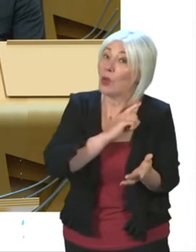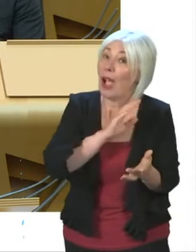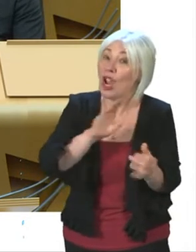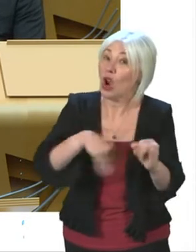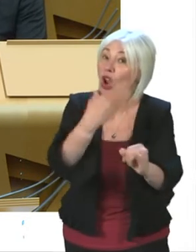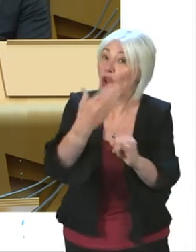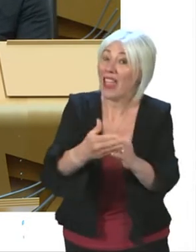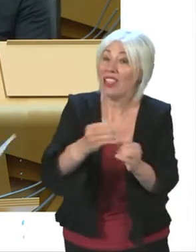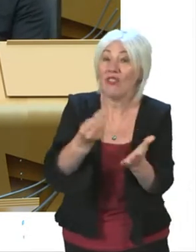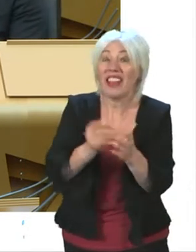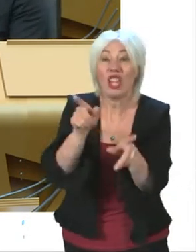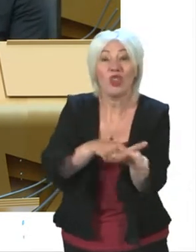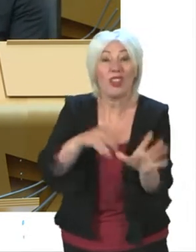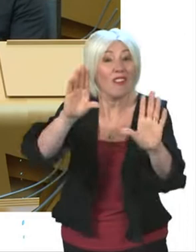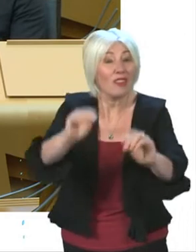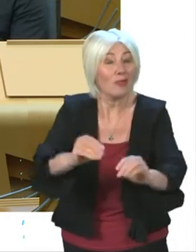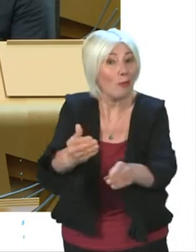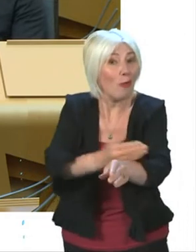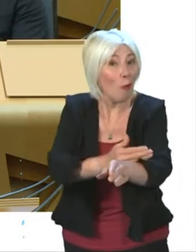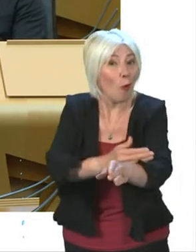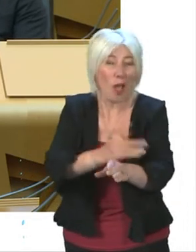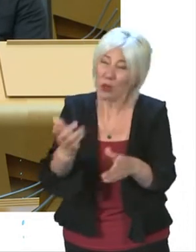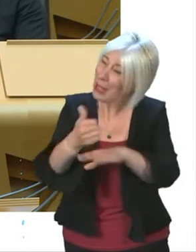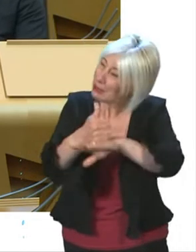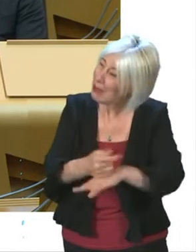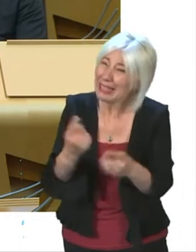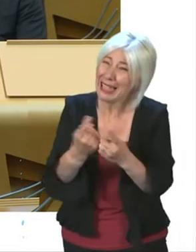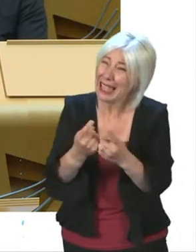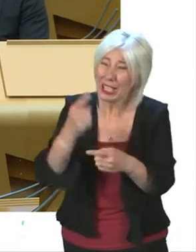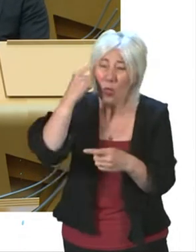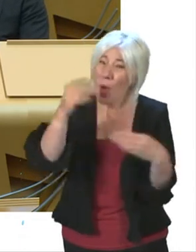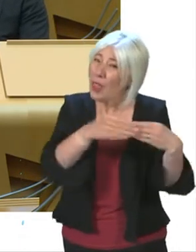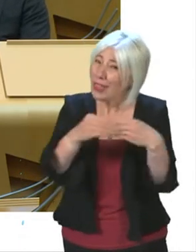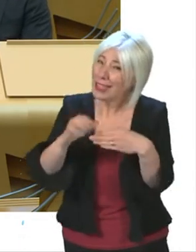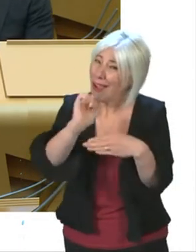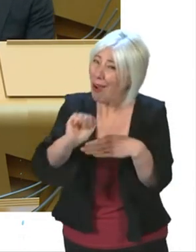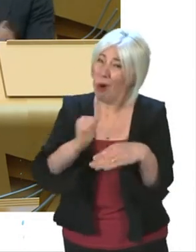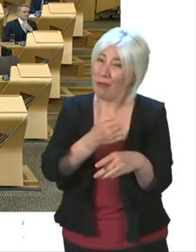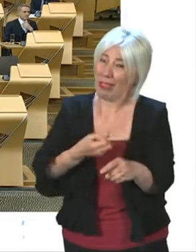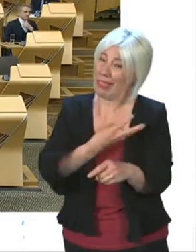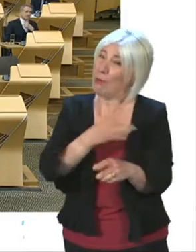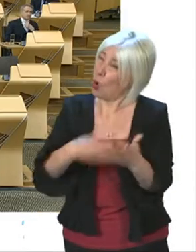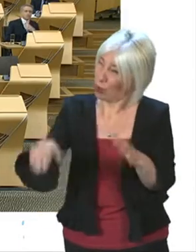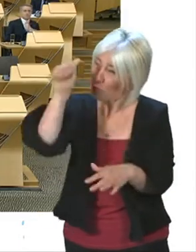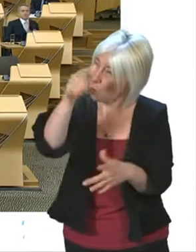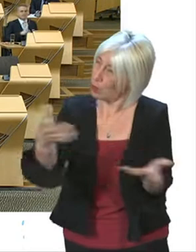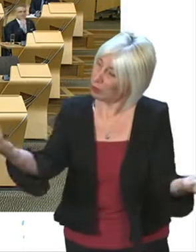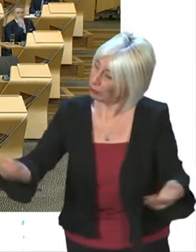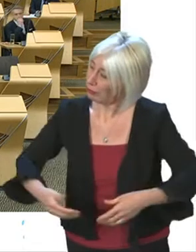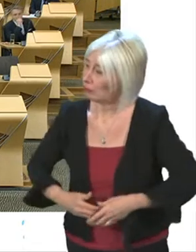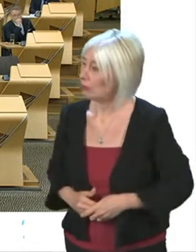the financial year. Again, Presiding Officer, really basic stuff that I would have thought the Leader of the Opposition would have known. Anna Sarwar.